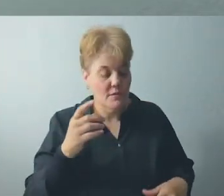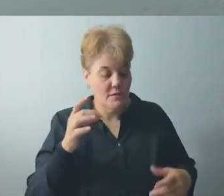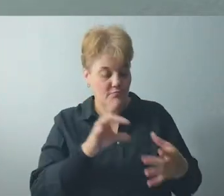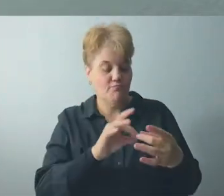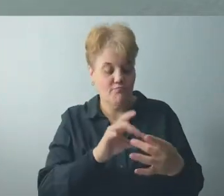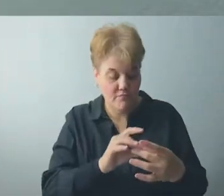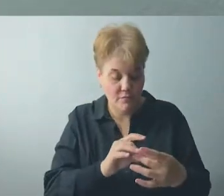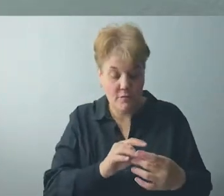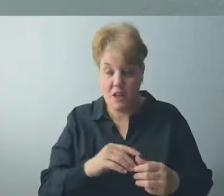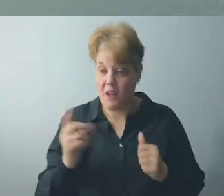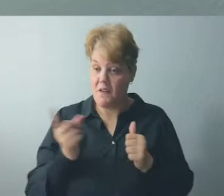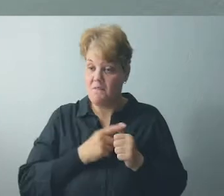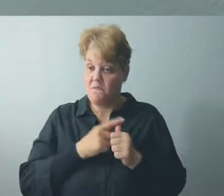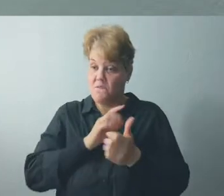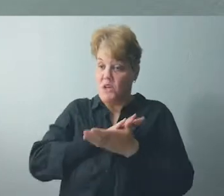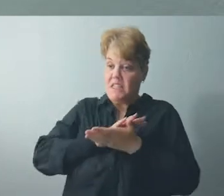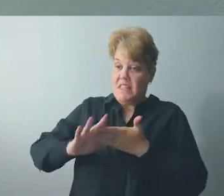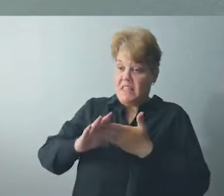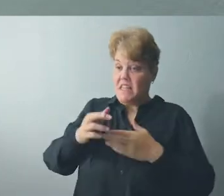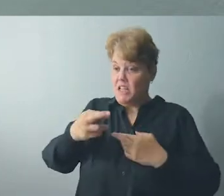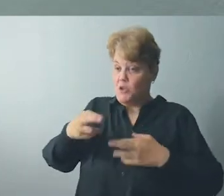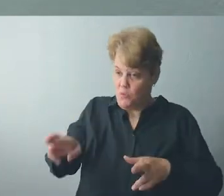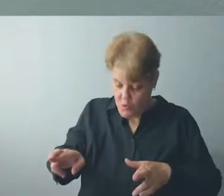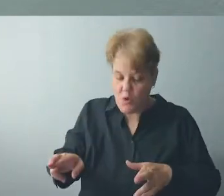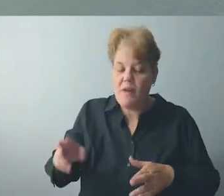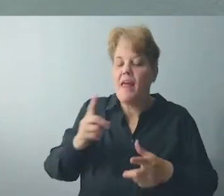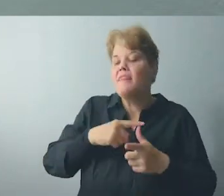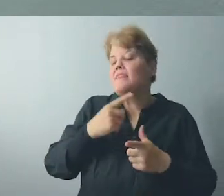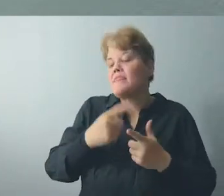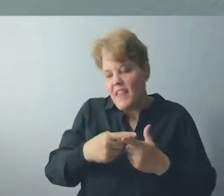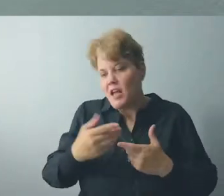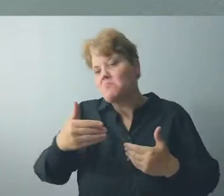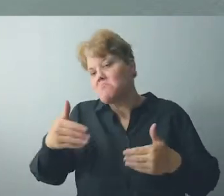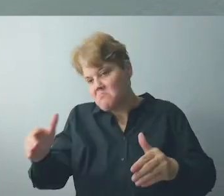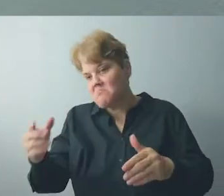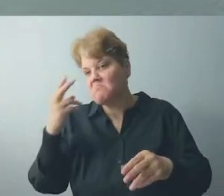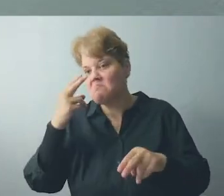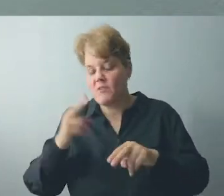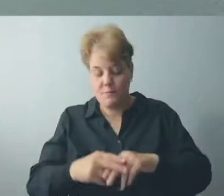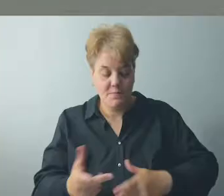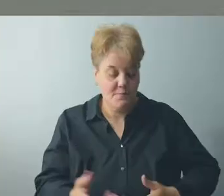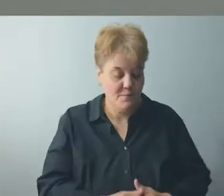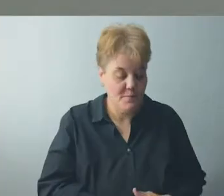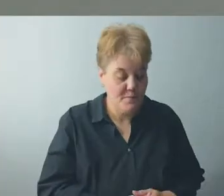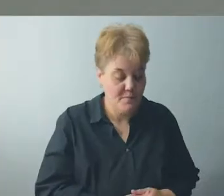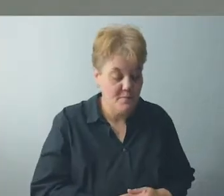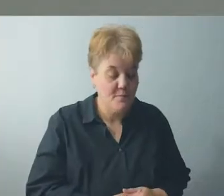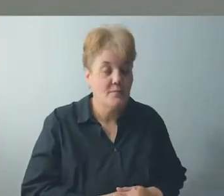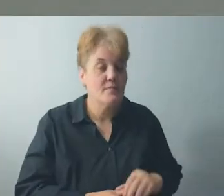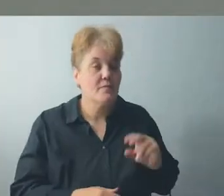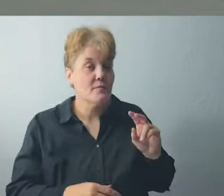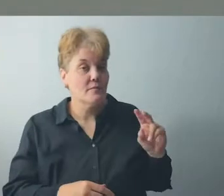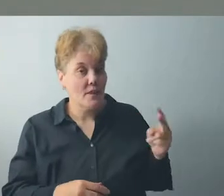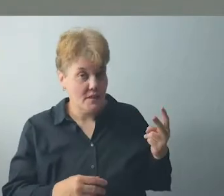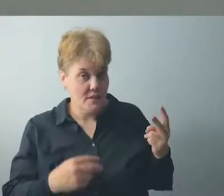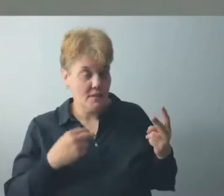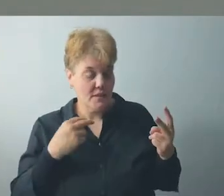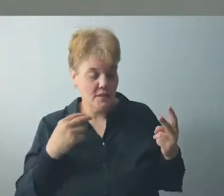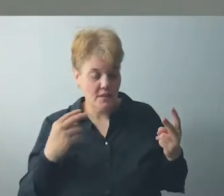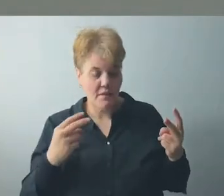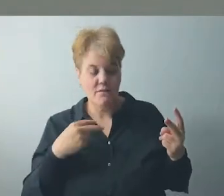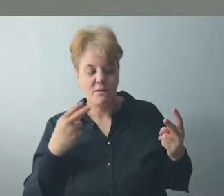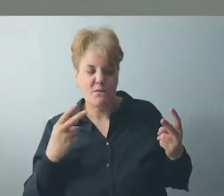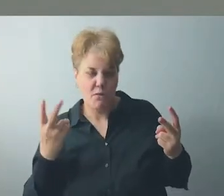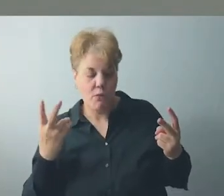You're not going anywhere until you clean your room. Right on. The second voice that you will hear, unfortunately, is the voice